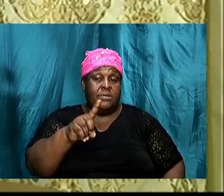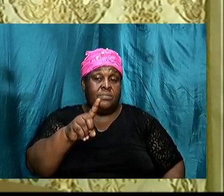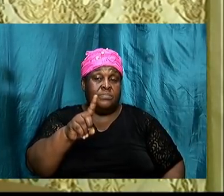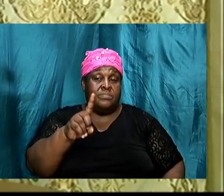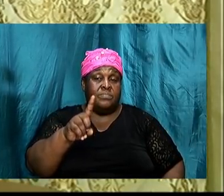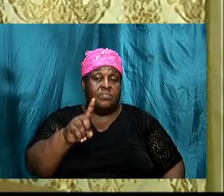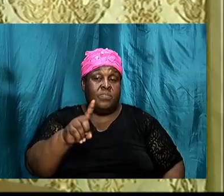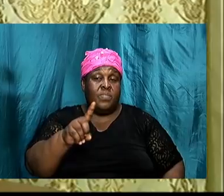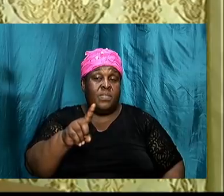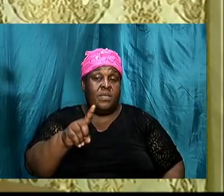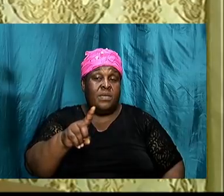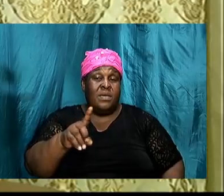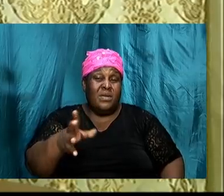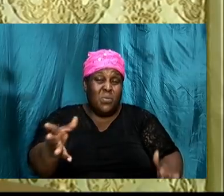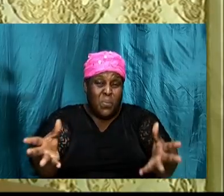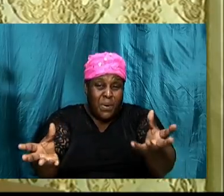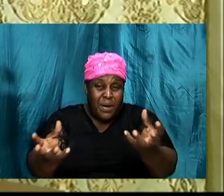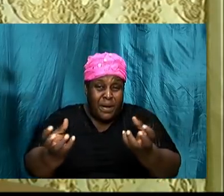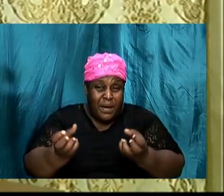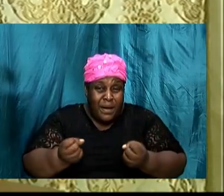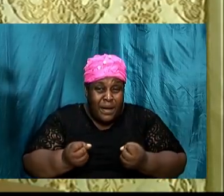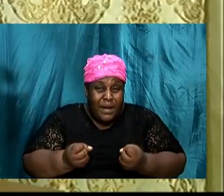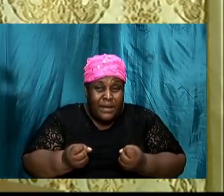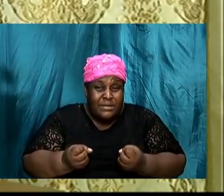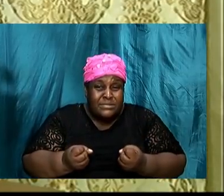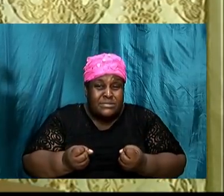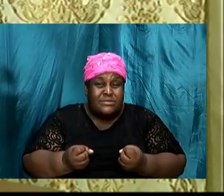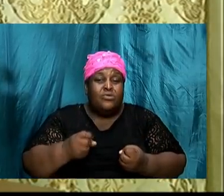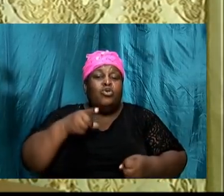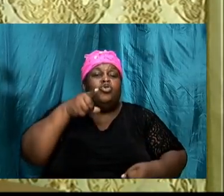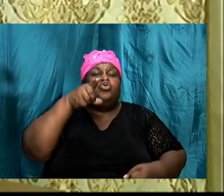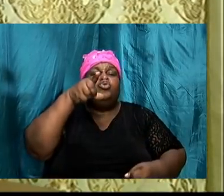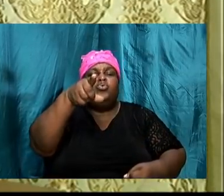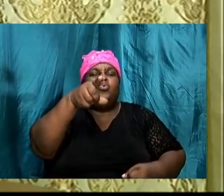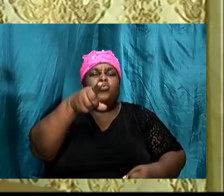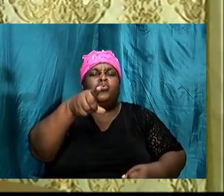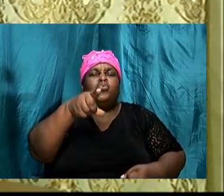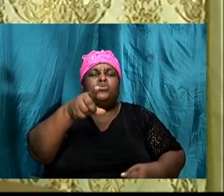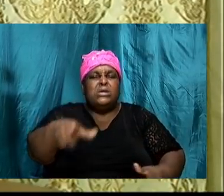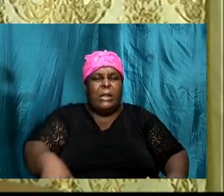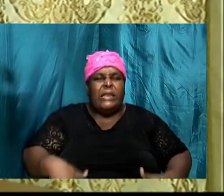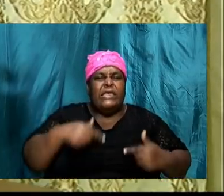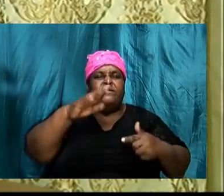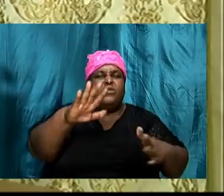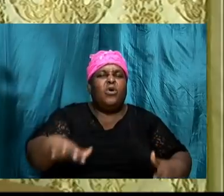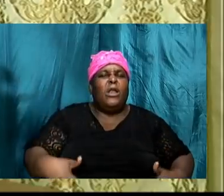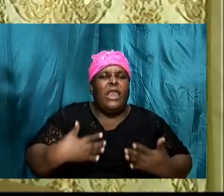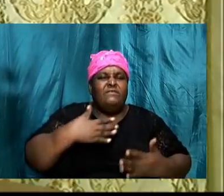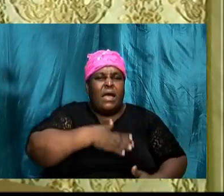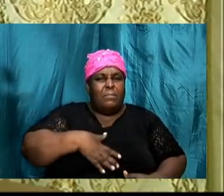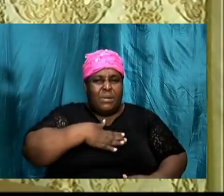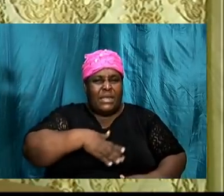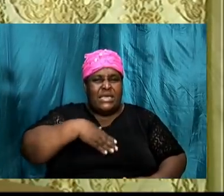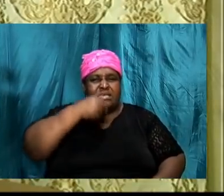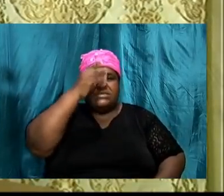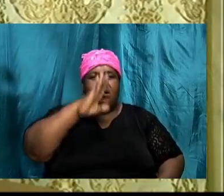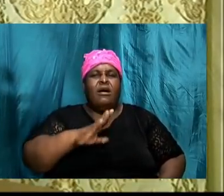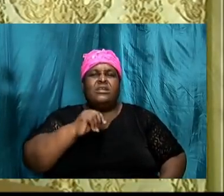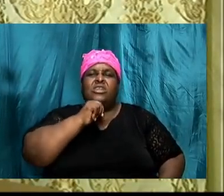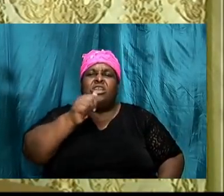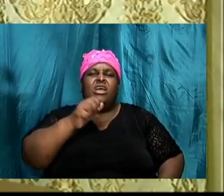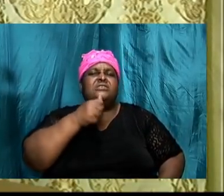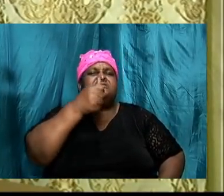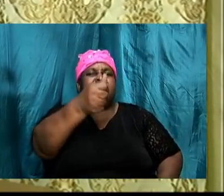the desire for you to live your life to please God and not yourself or anyone